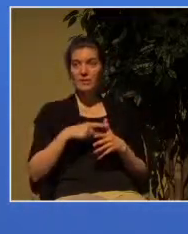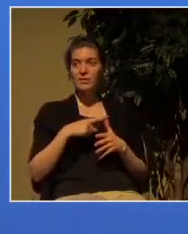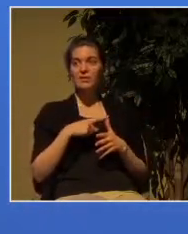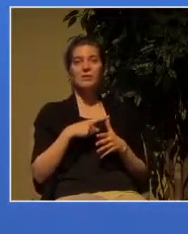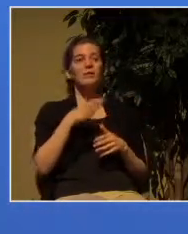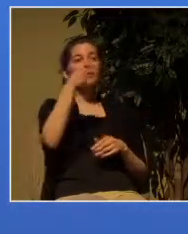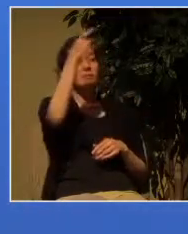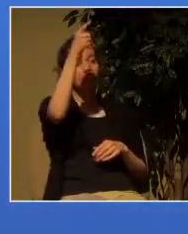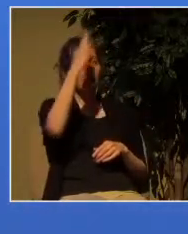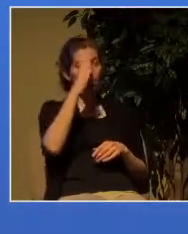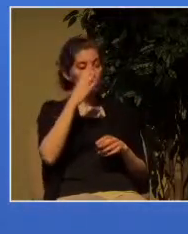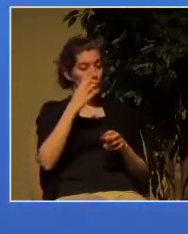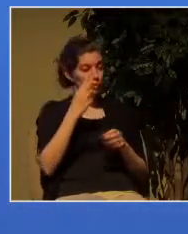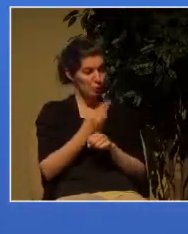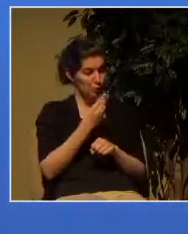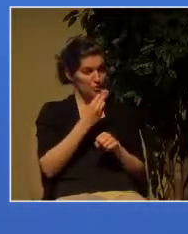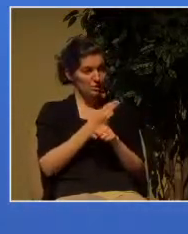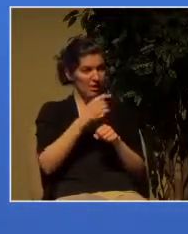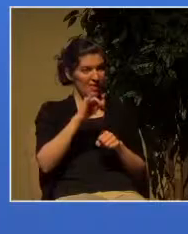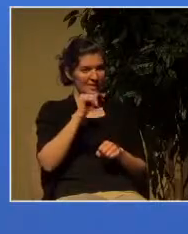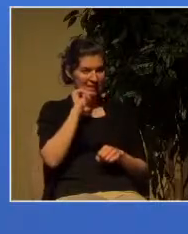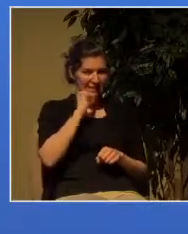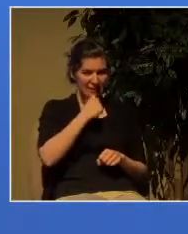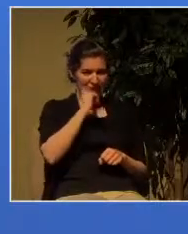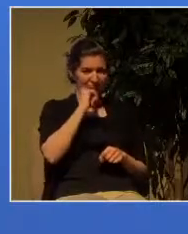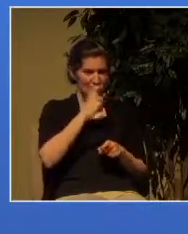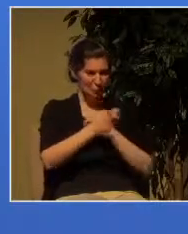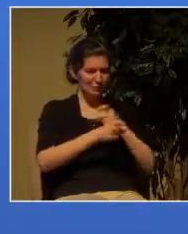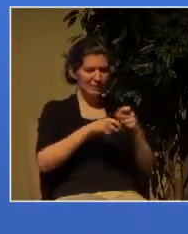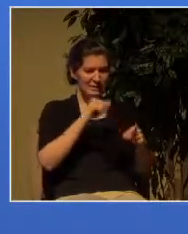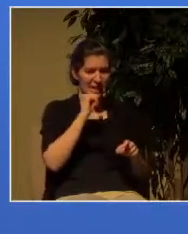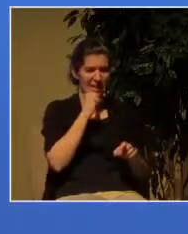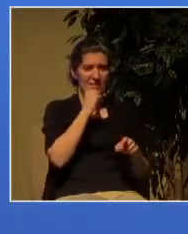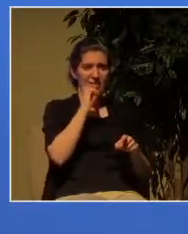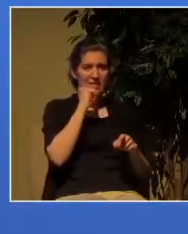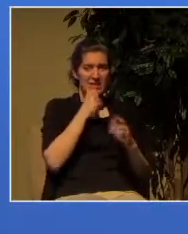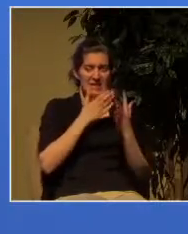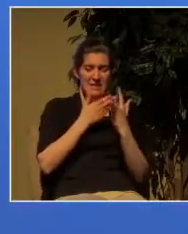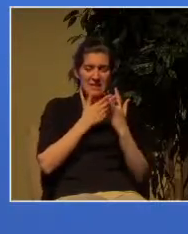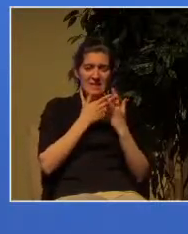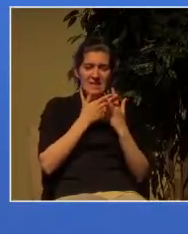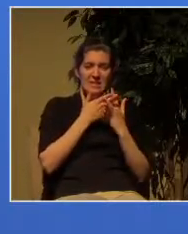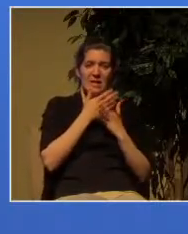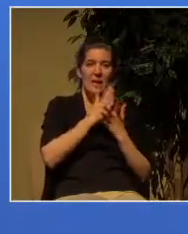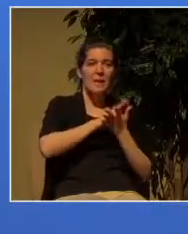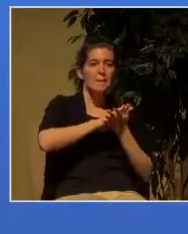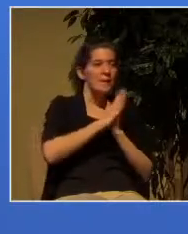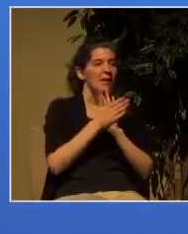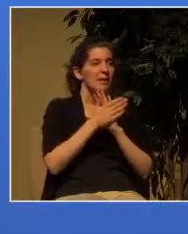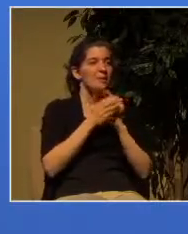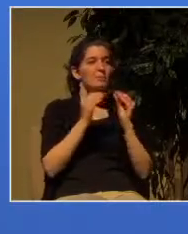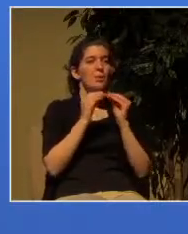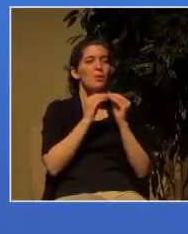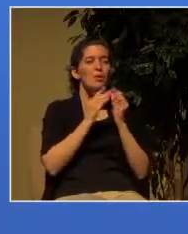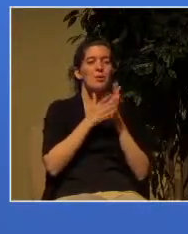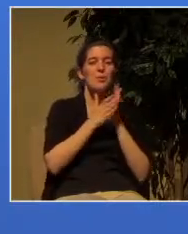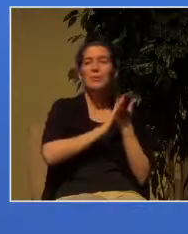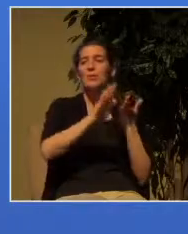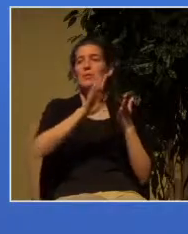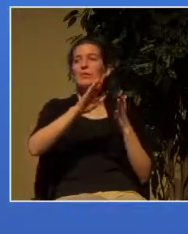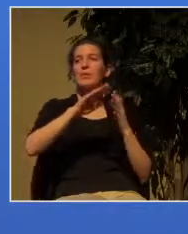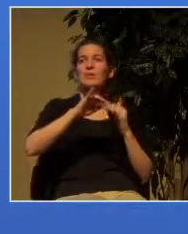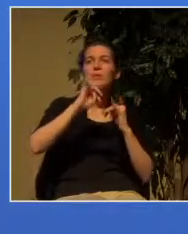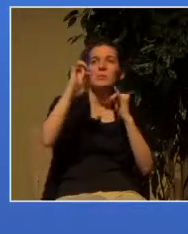persecution to refine as through fire Peter in 1 Peter